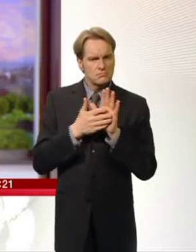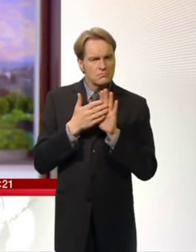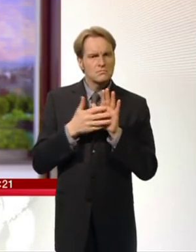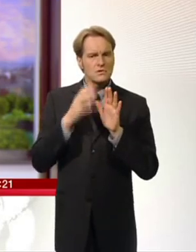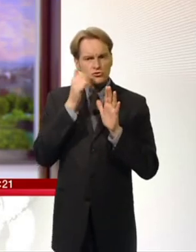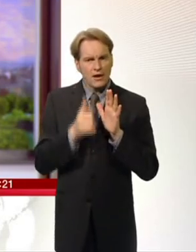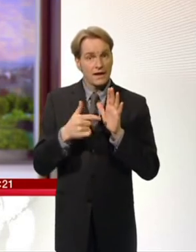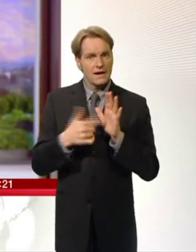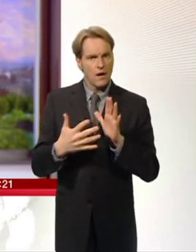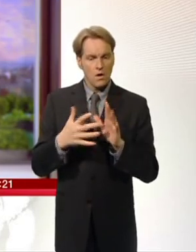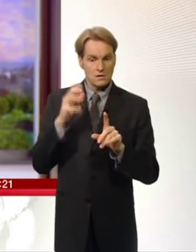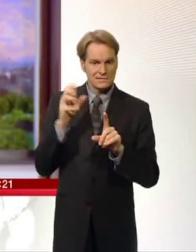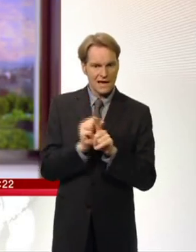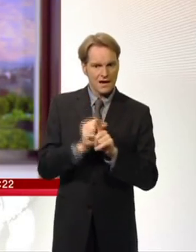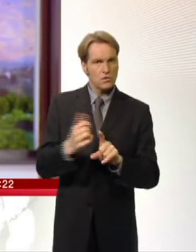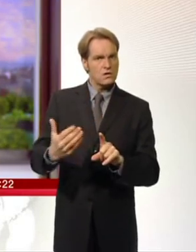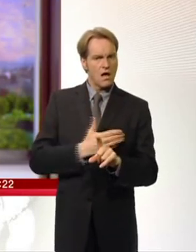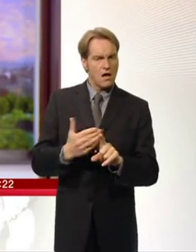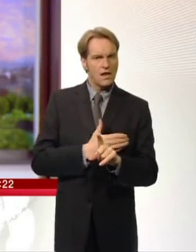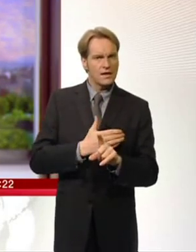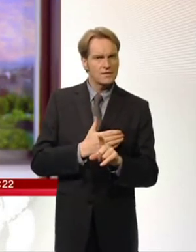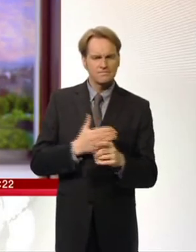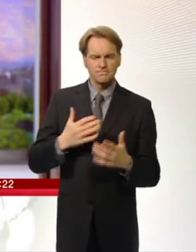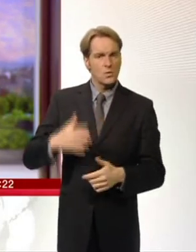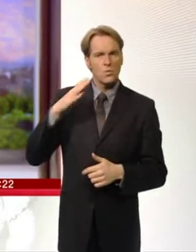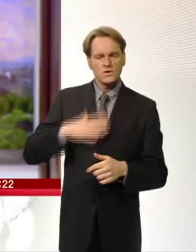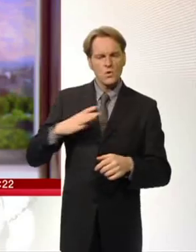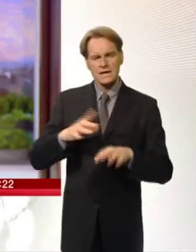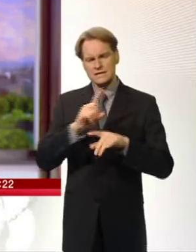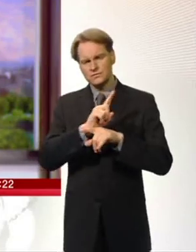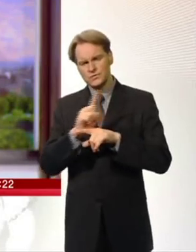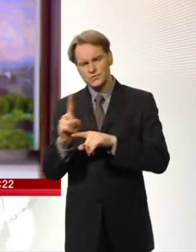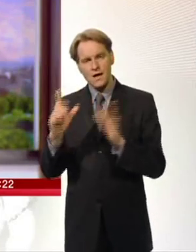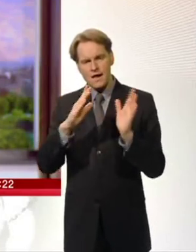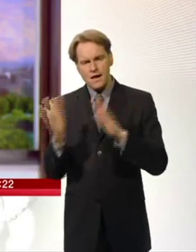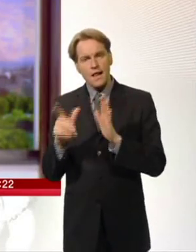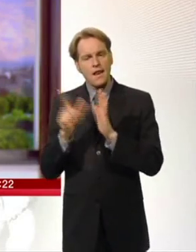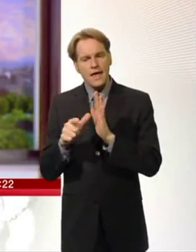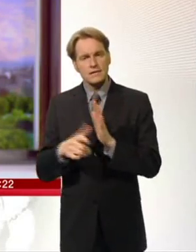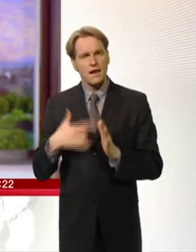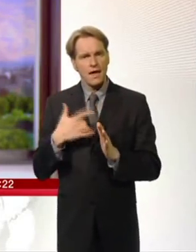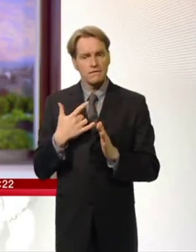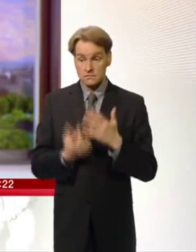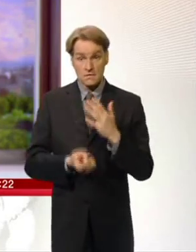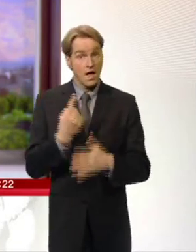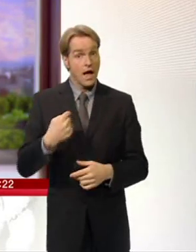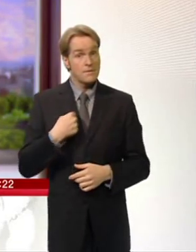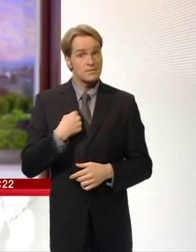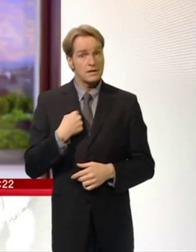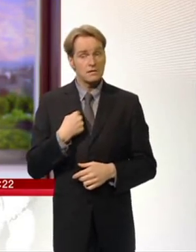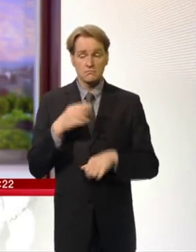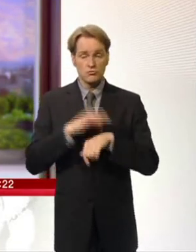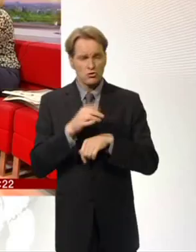it's always diagnosed early because there's no need for breast cancer to be diagnosed late. And obviously, that's what happened to me. I was told I was too young.